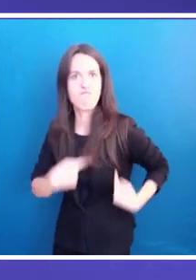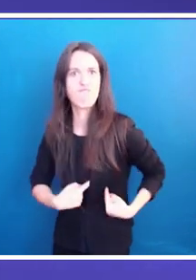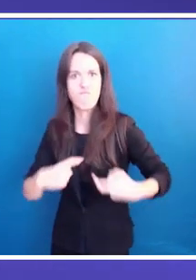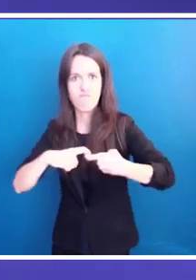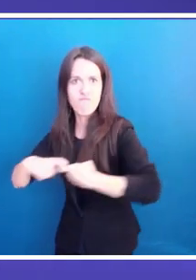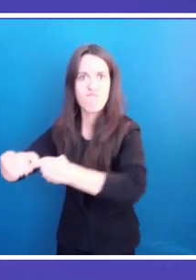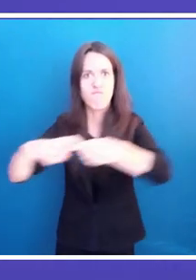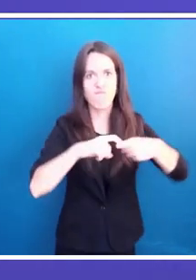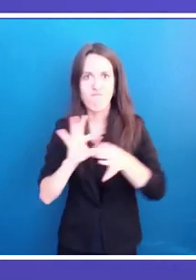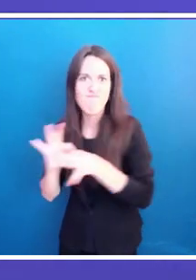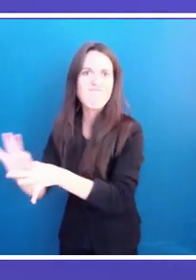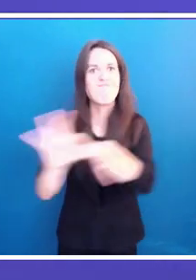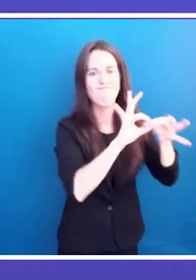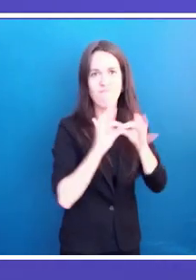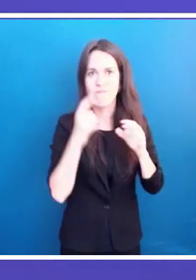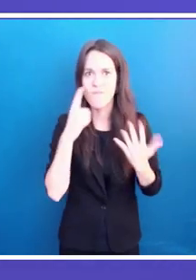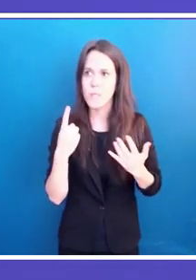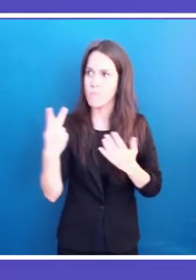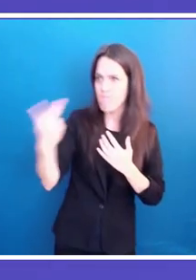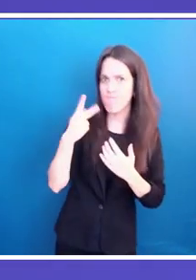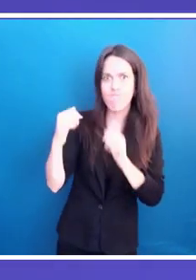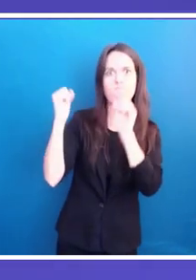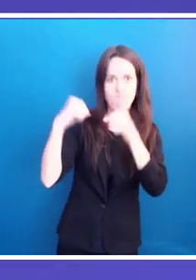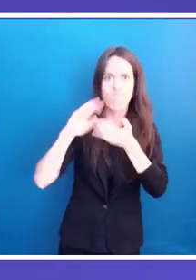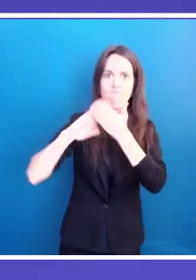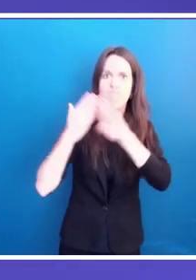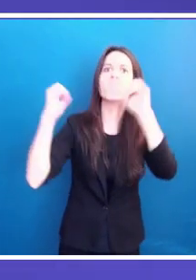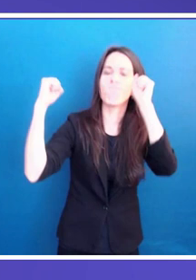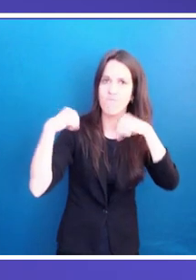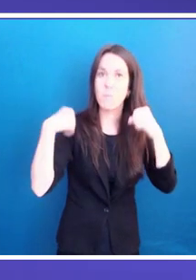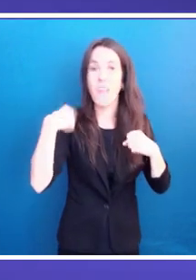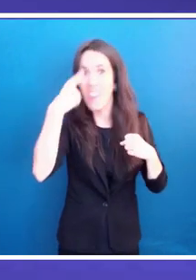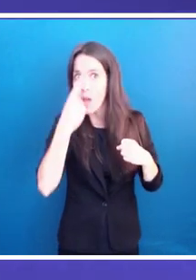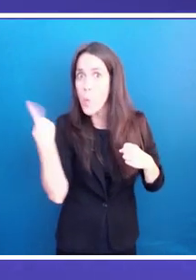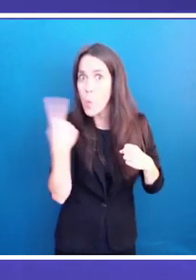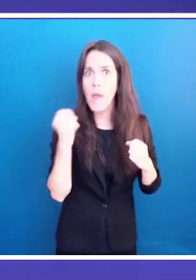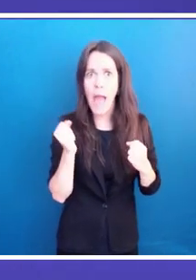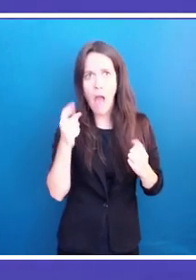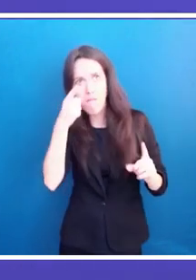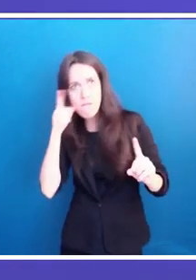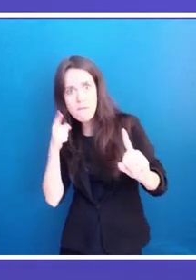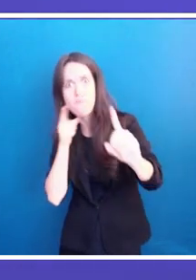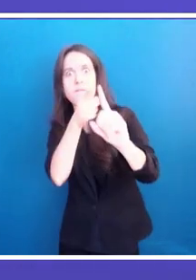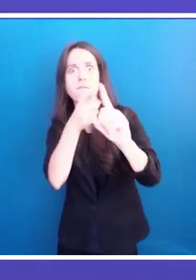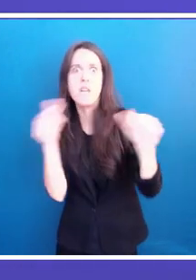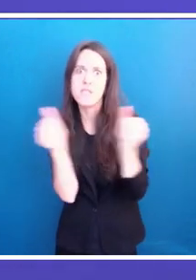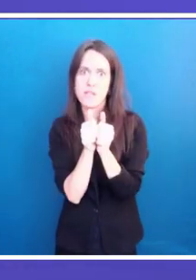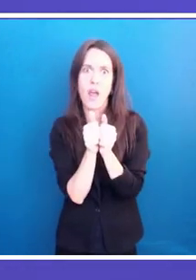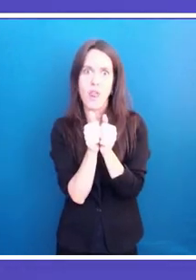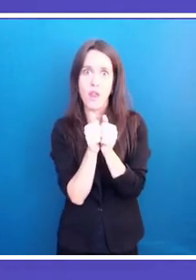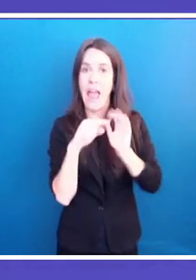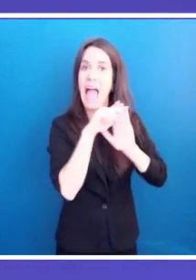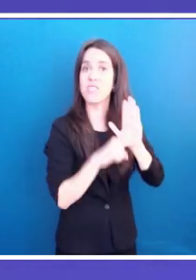also happily say that we have established a roadmap, an agenda after Barcelona,